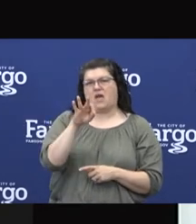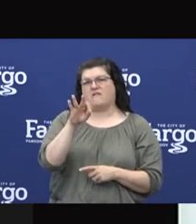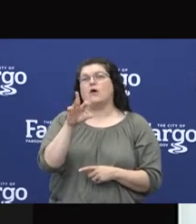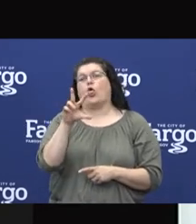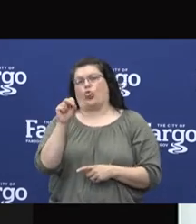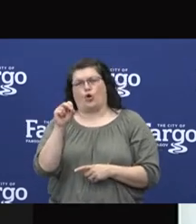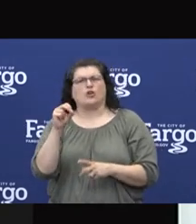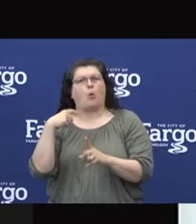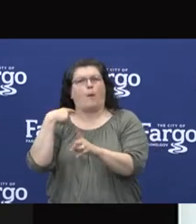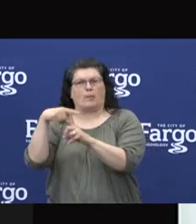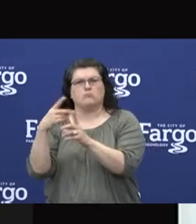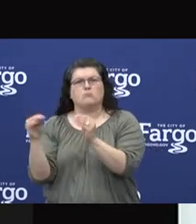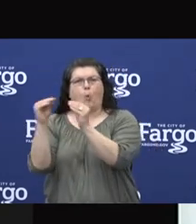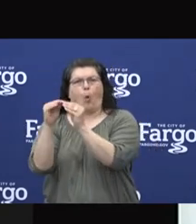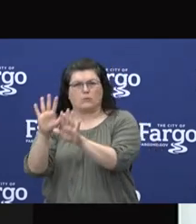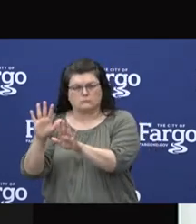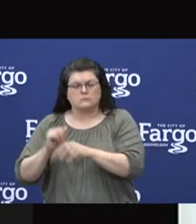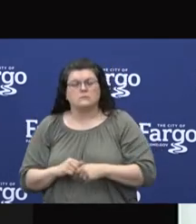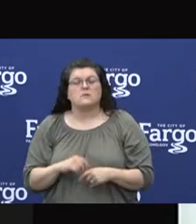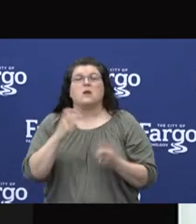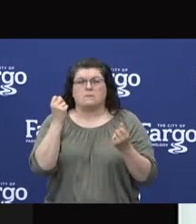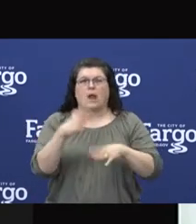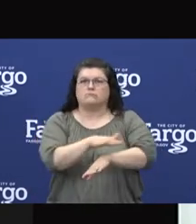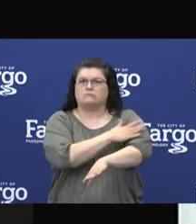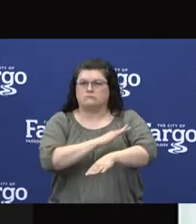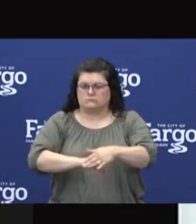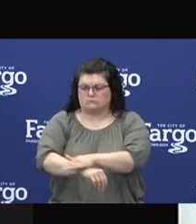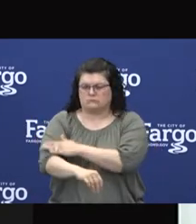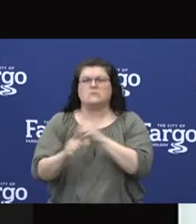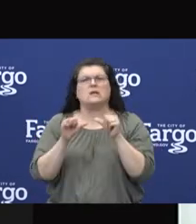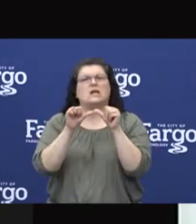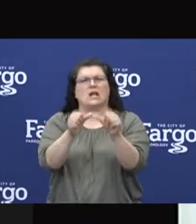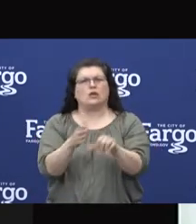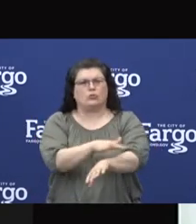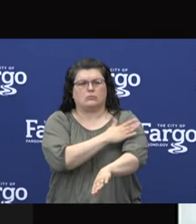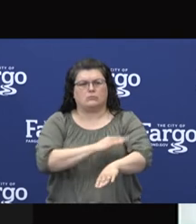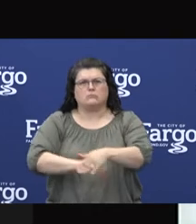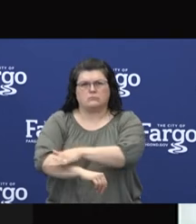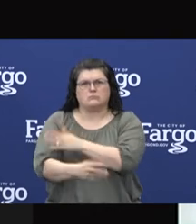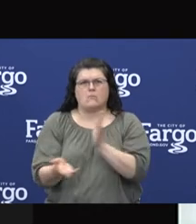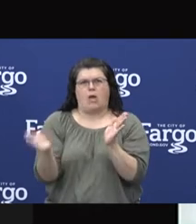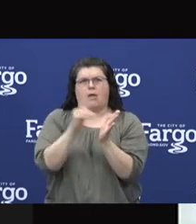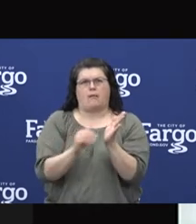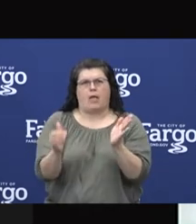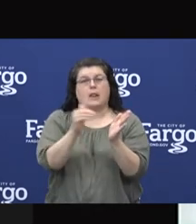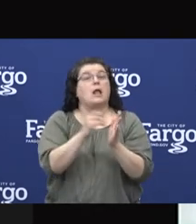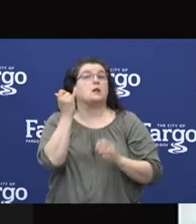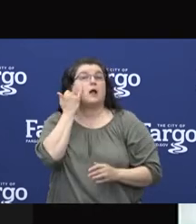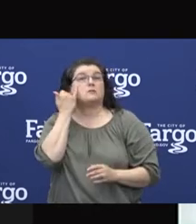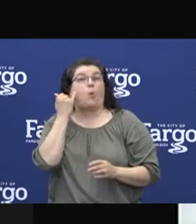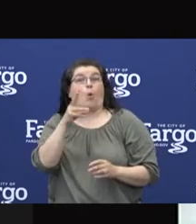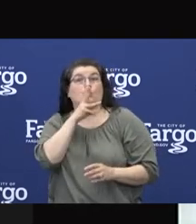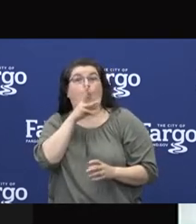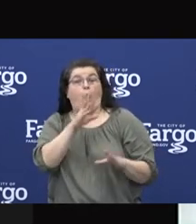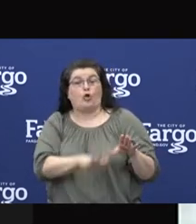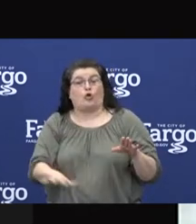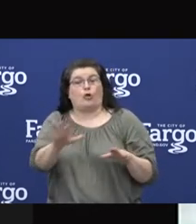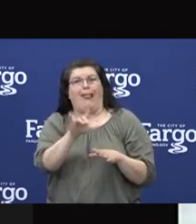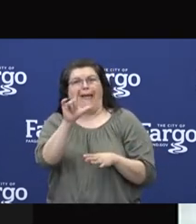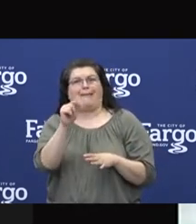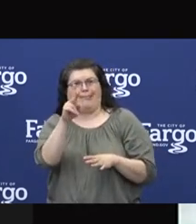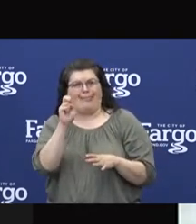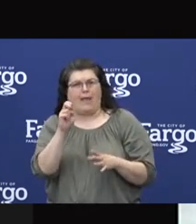you apply it several times throughout the day, particularly if you're in water, such as a pool or lake. As far as mosquito